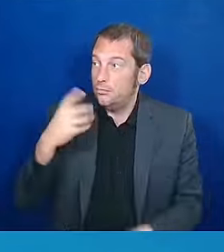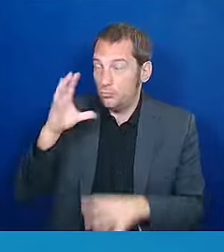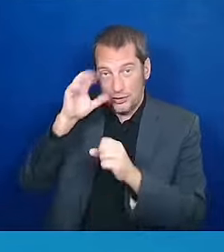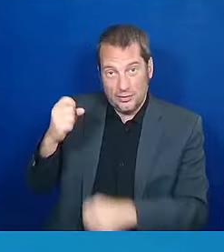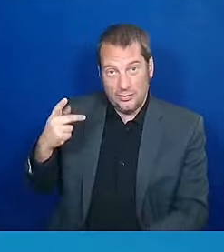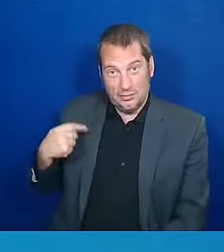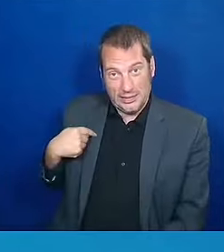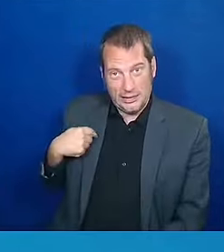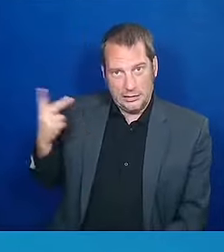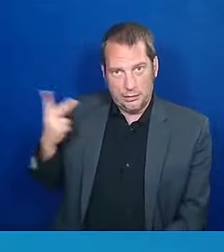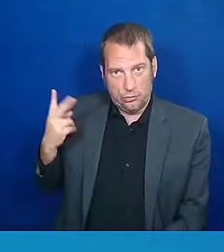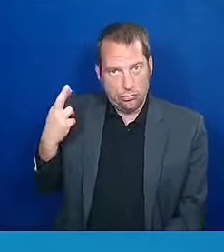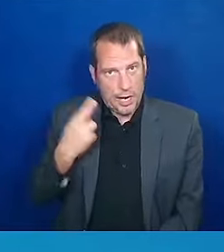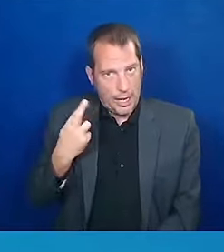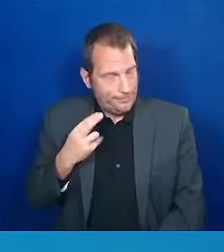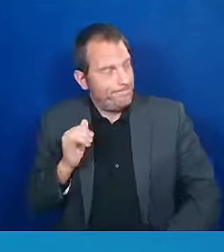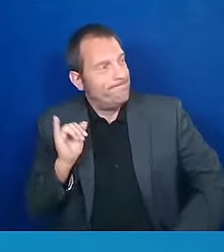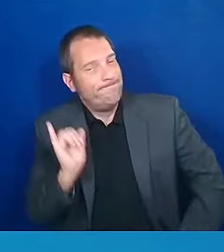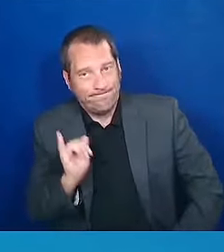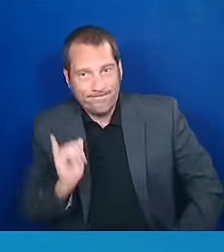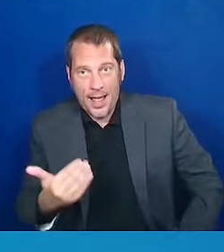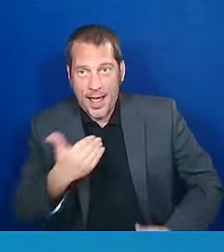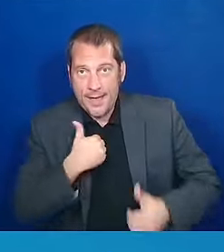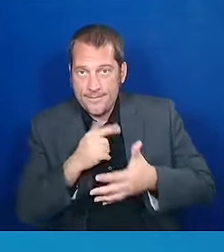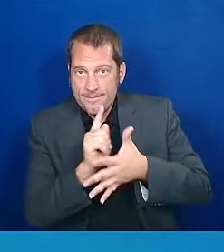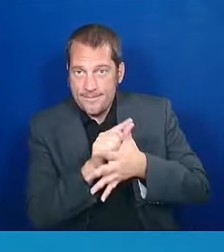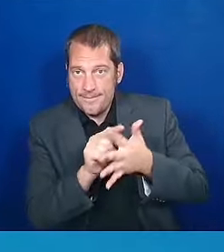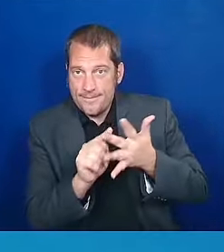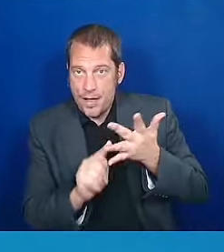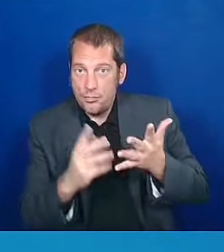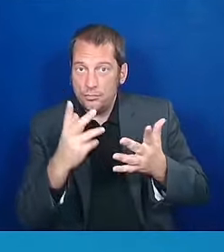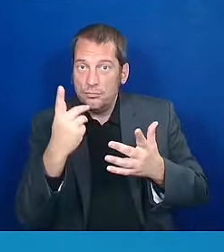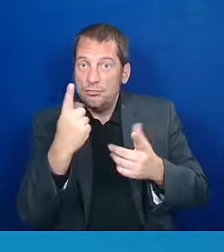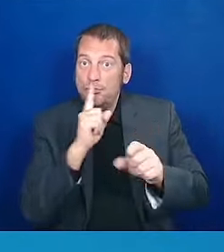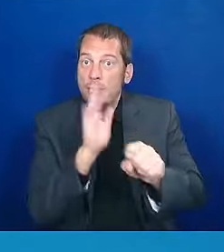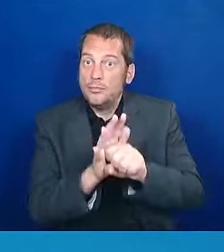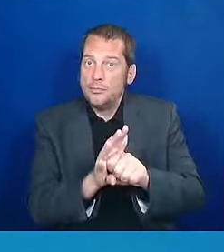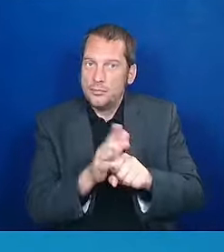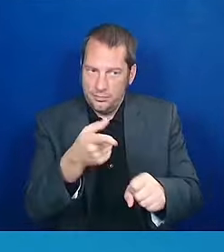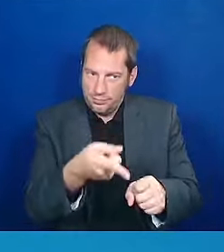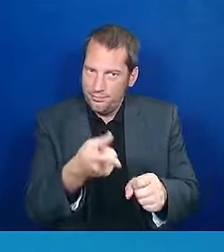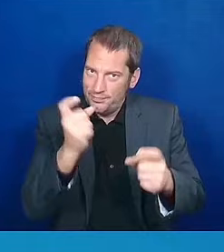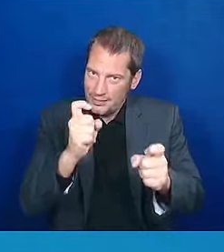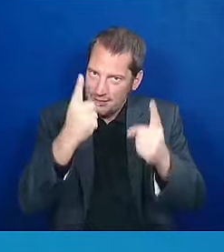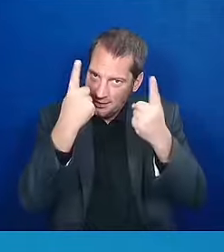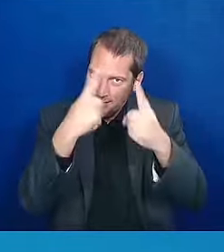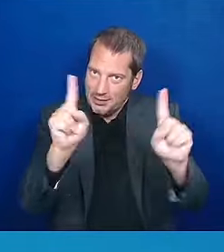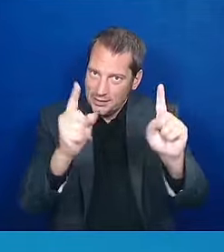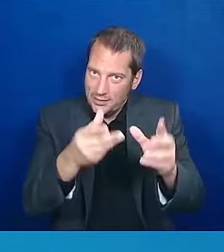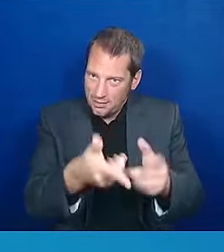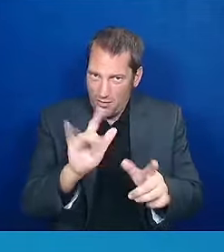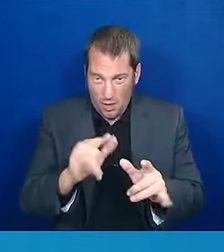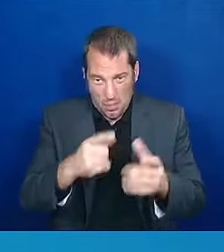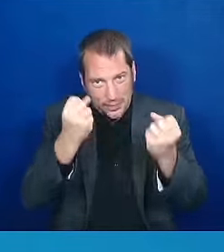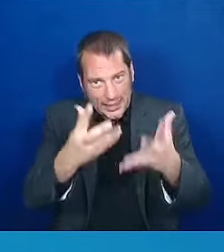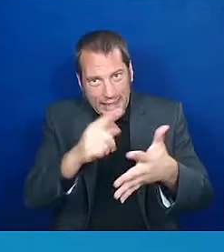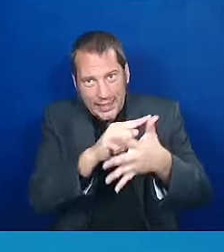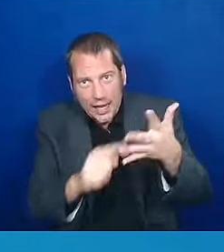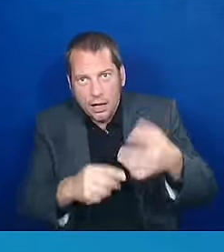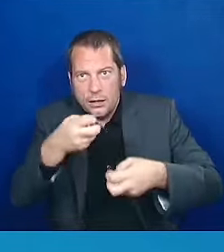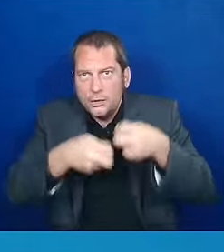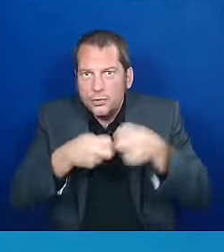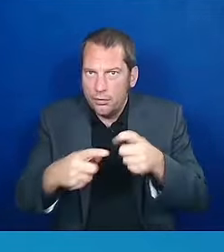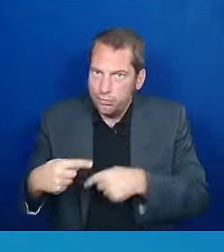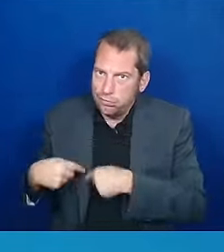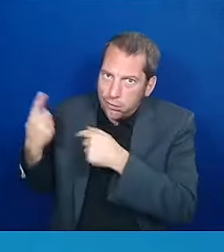longstanding issues, some issues that people just don't like to even talk about. We decided we must, for example, make health care more